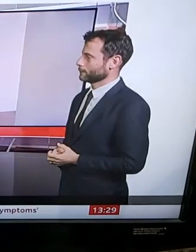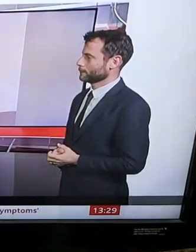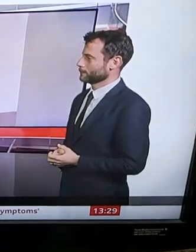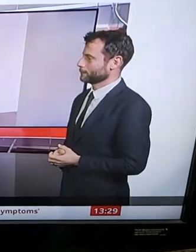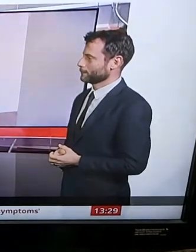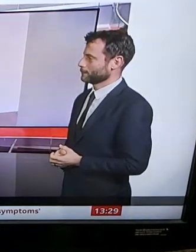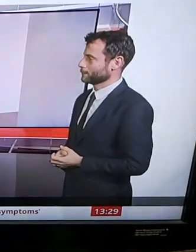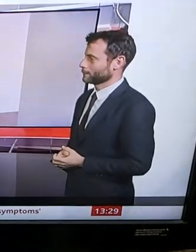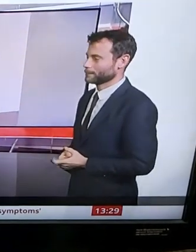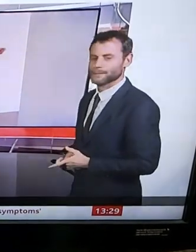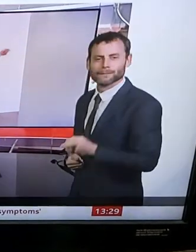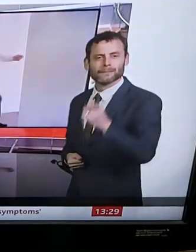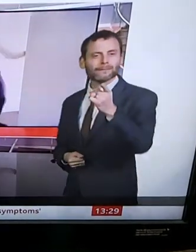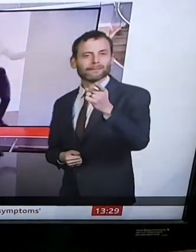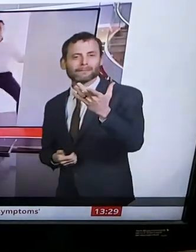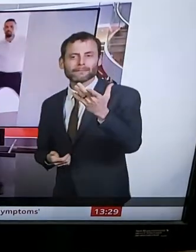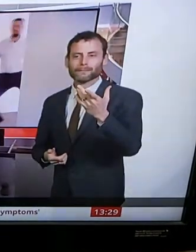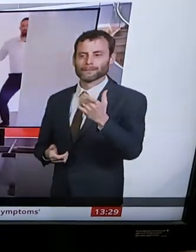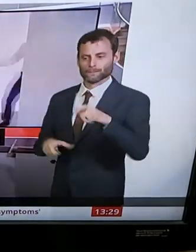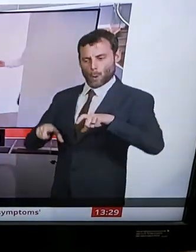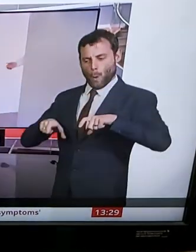Now, if you're not out and about volunteering, how are you